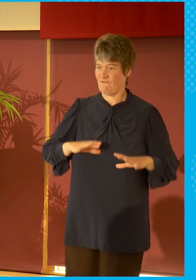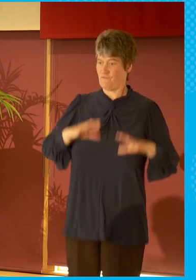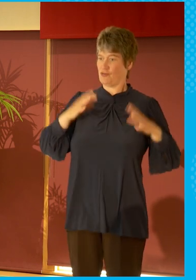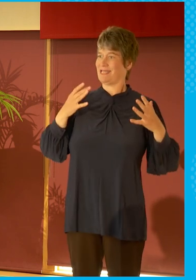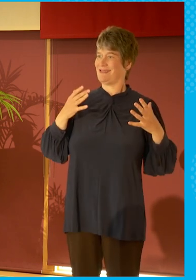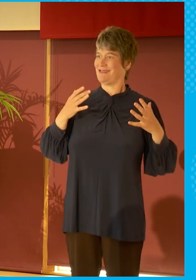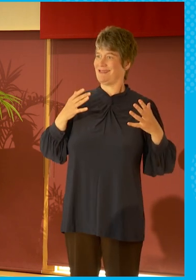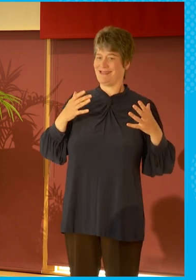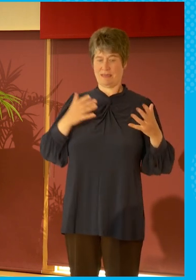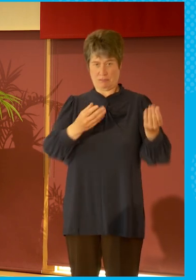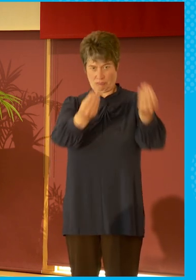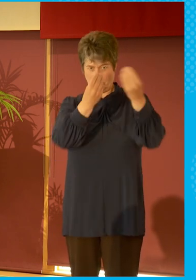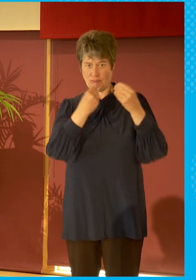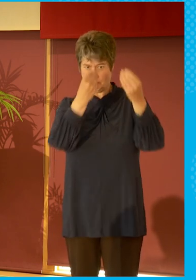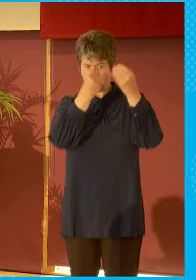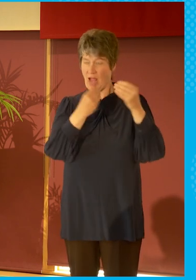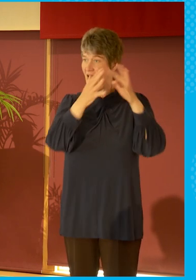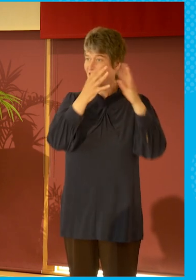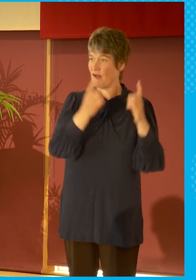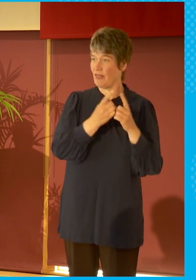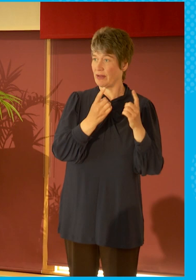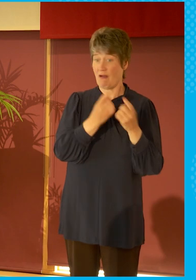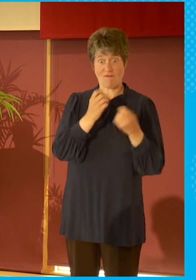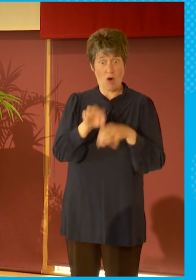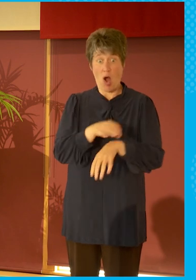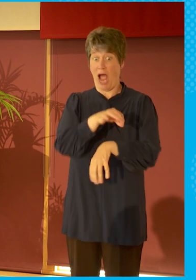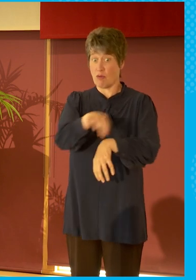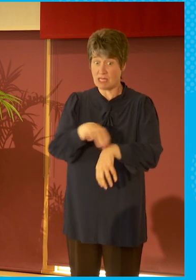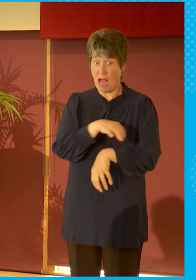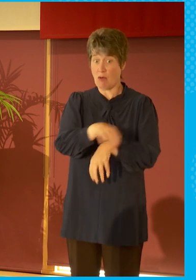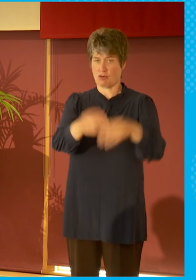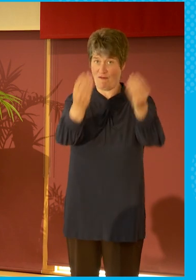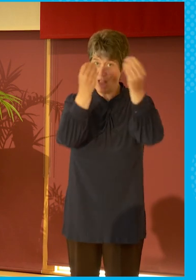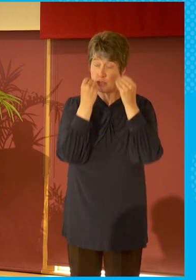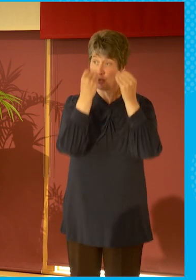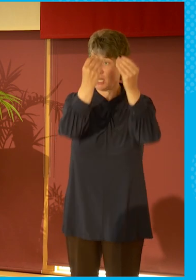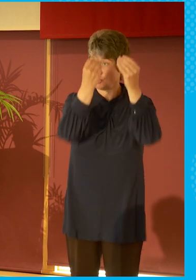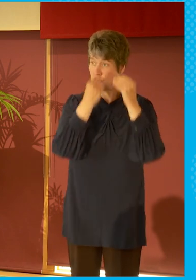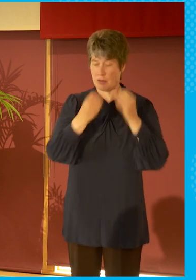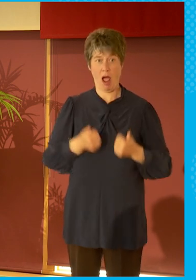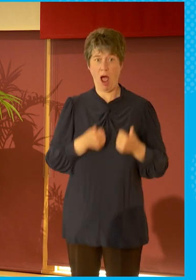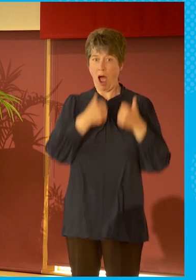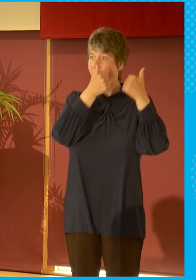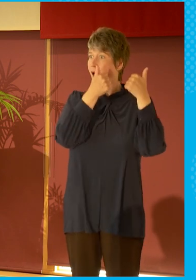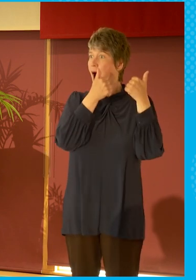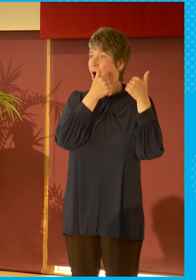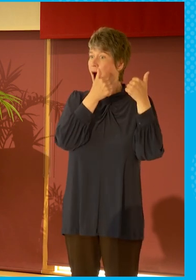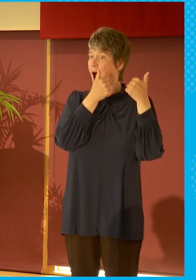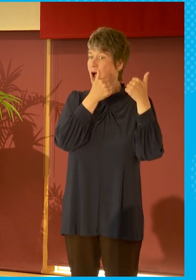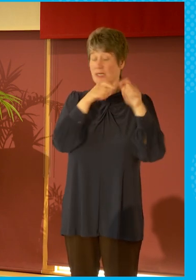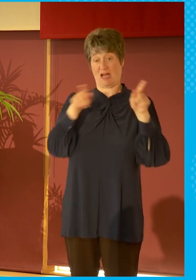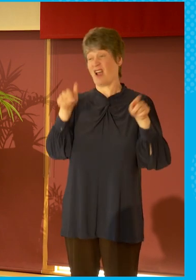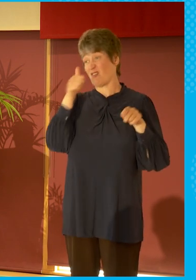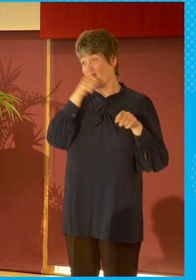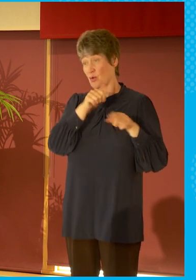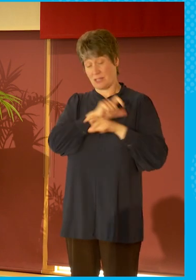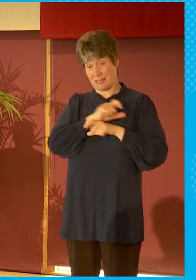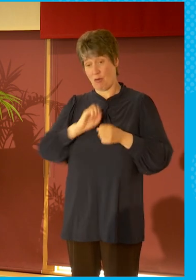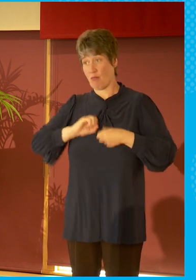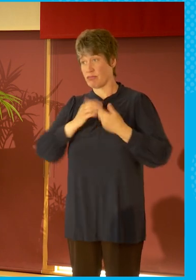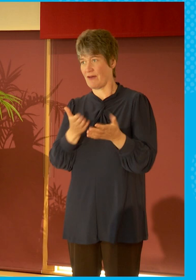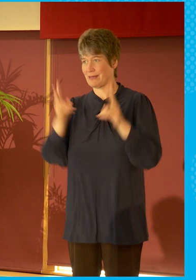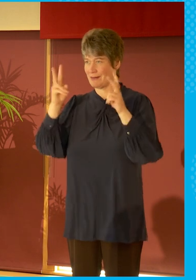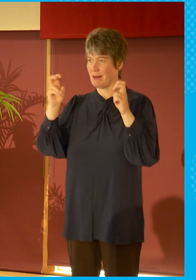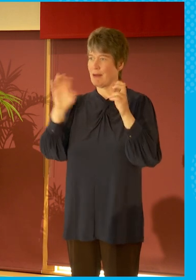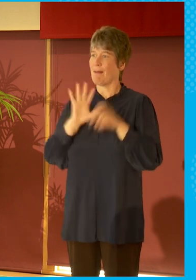to Scotland's curriculum were hours and hours and hours of educational content. And we still provide, of course, the bite-sized service now that